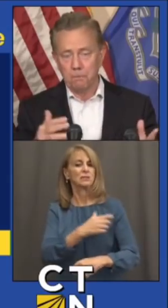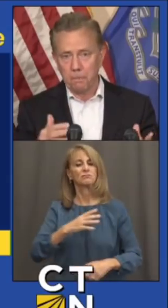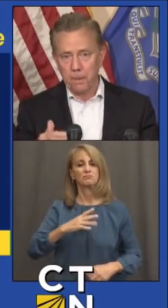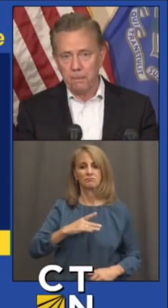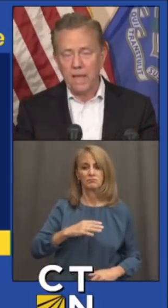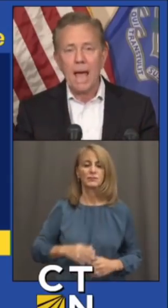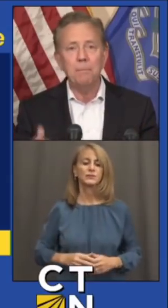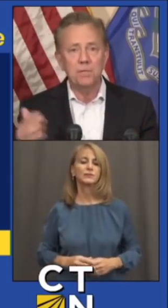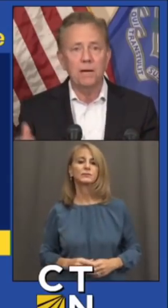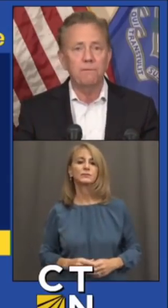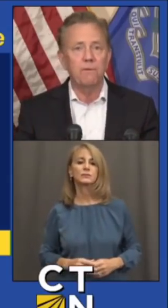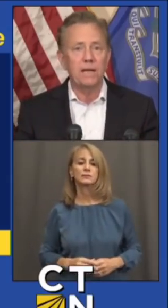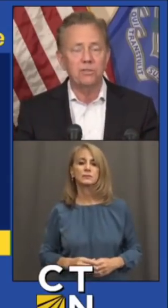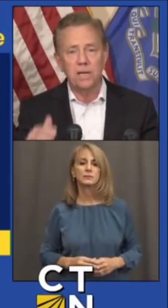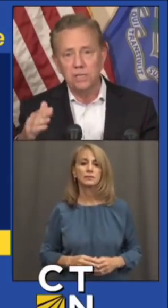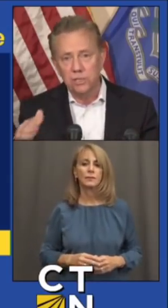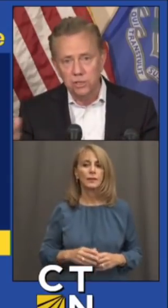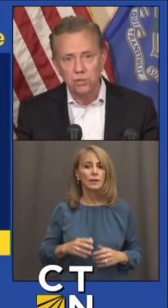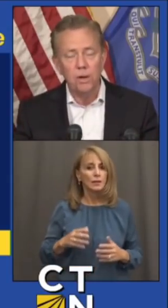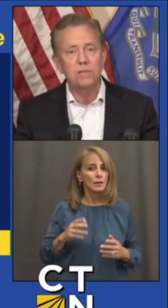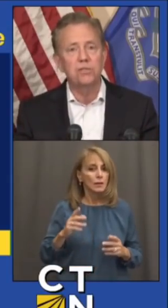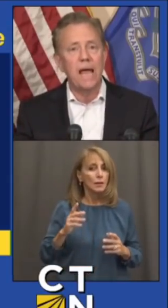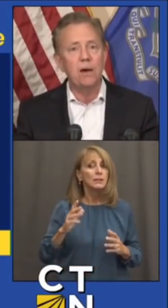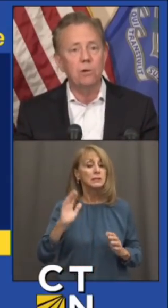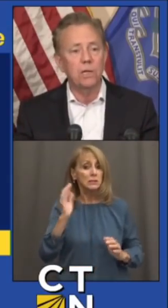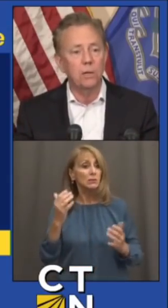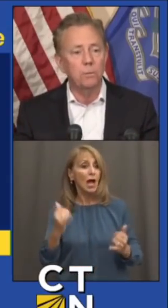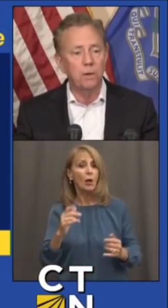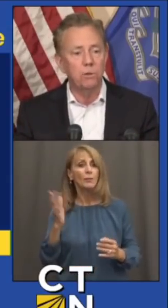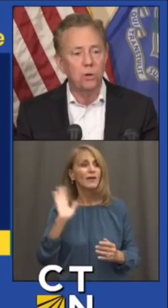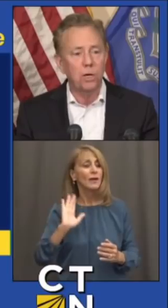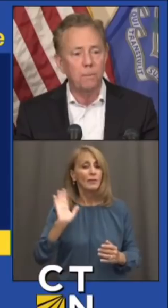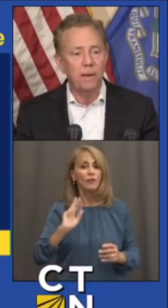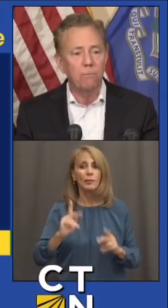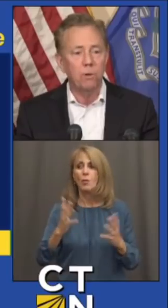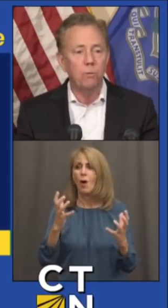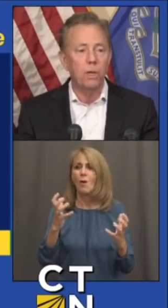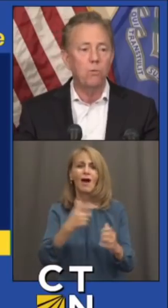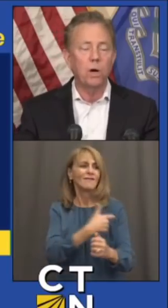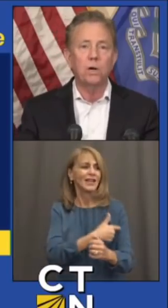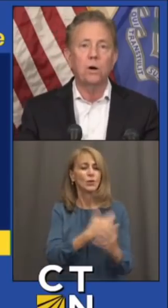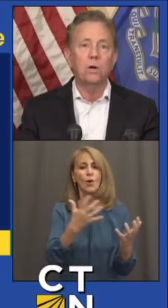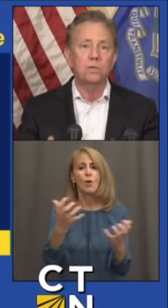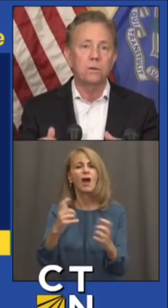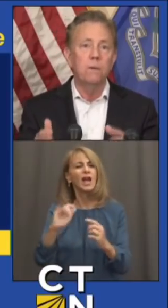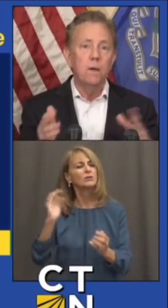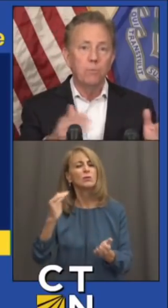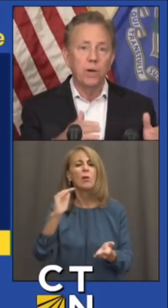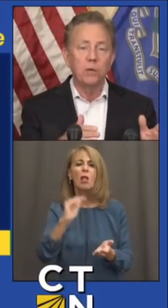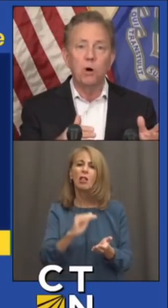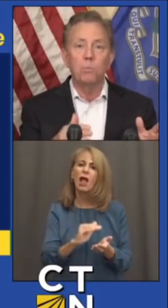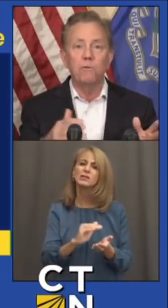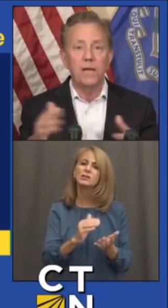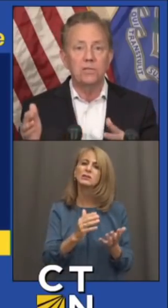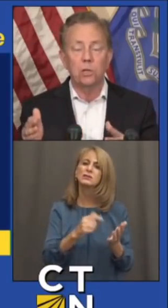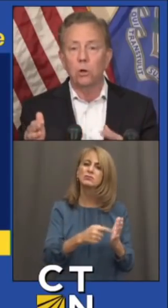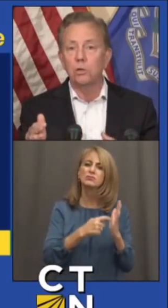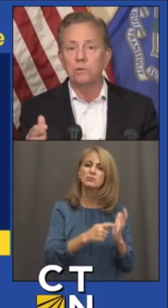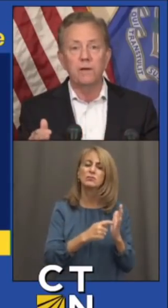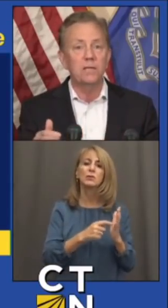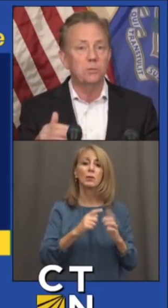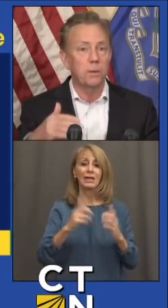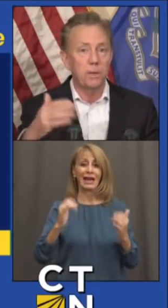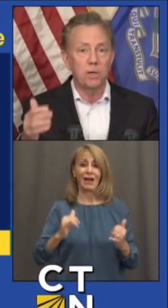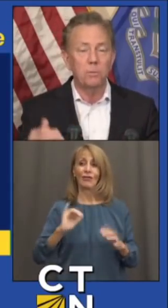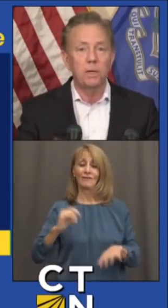Is the appetite for vaccinations trends down a little bit, we'll talk about. We're really working hard to bring the mobile vans to